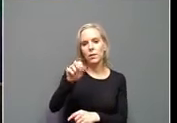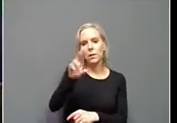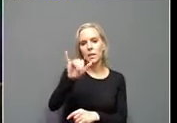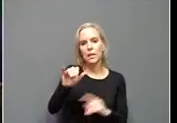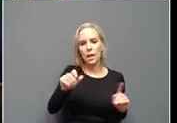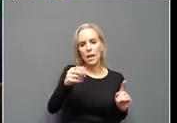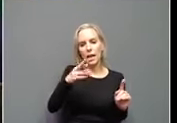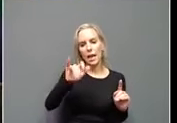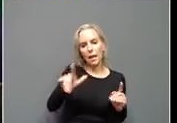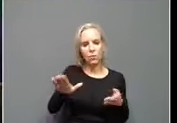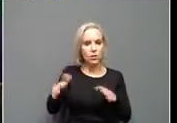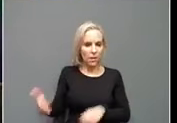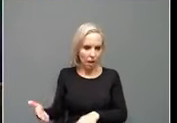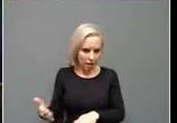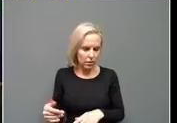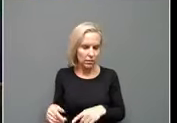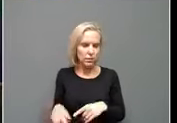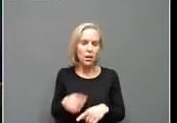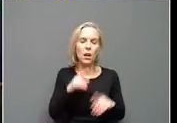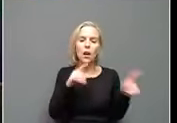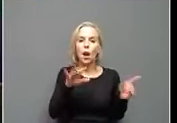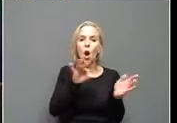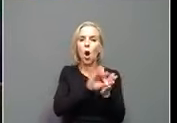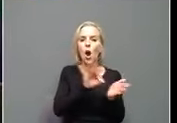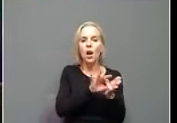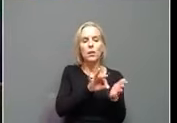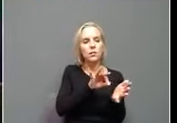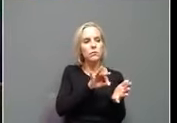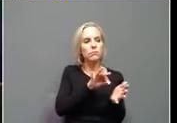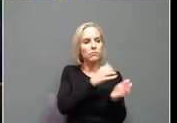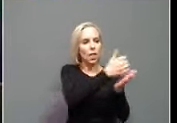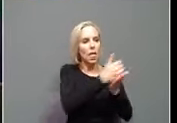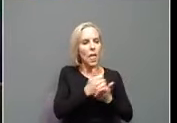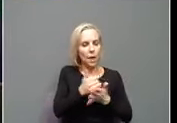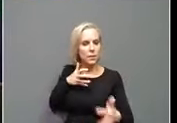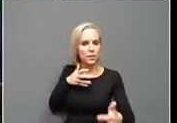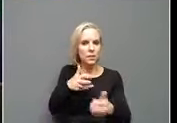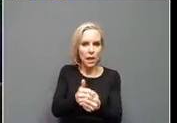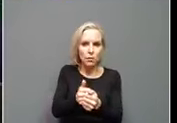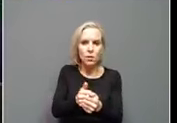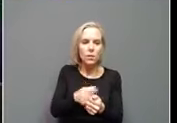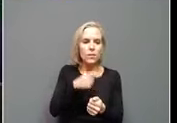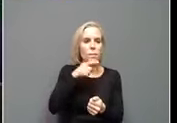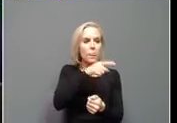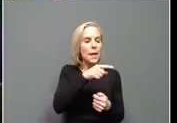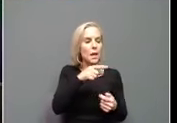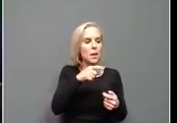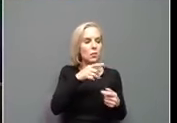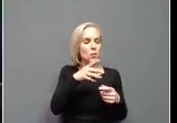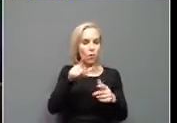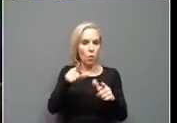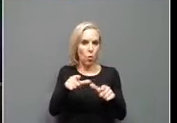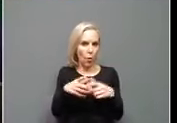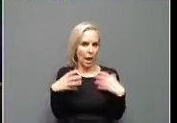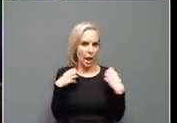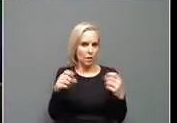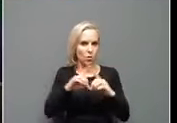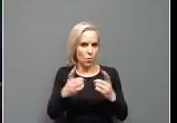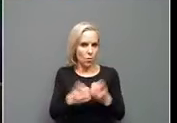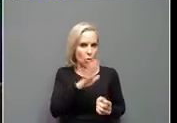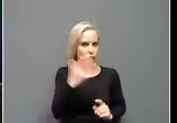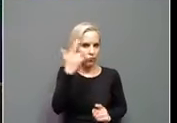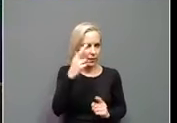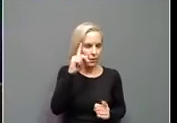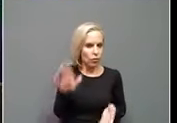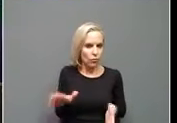Again, our audit has helped us catch up on those that are taking longer to get from local health departments. We have caught through the audit,